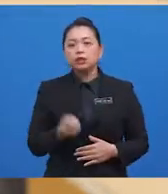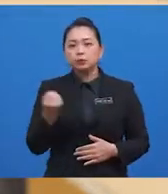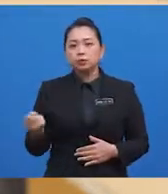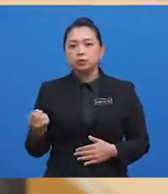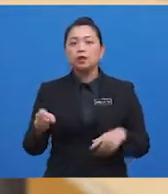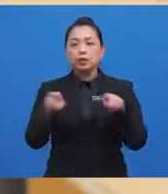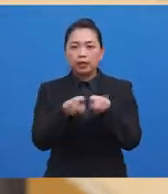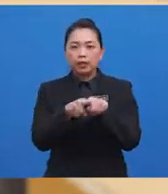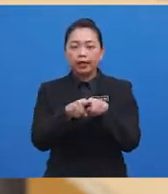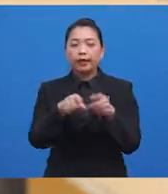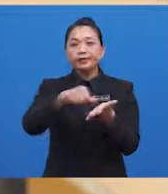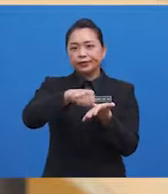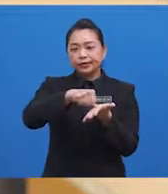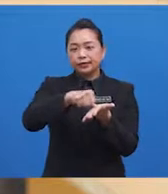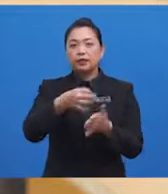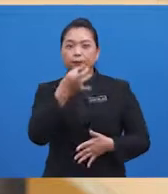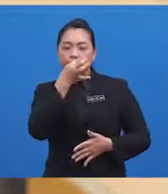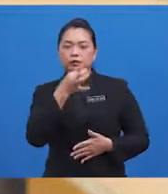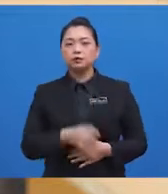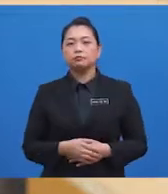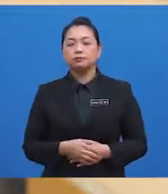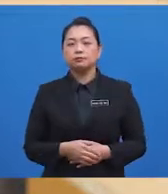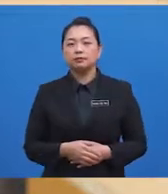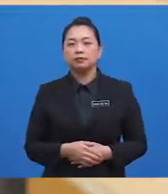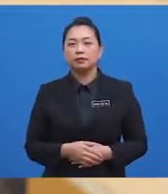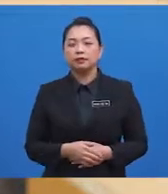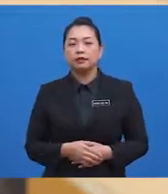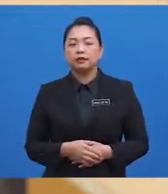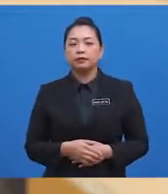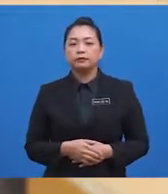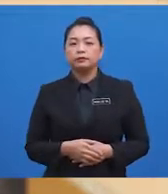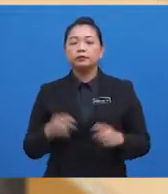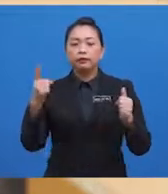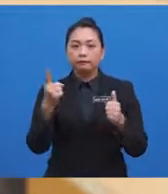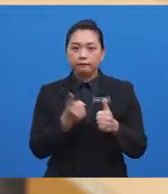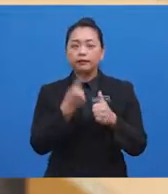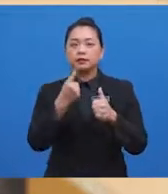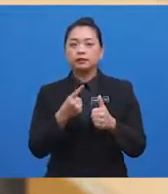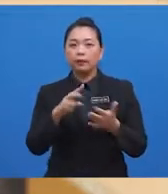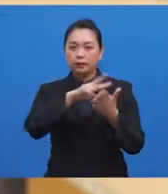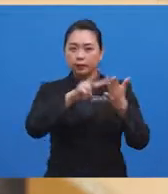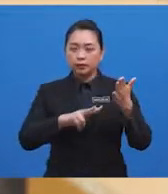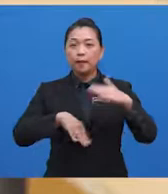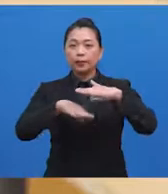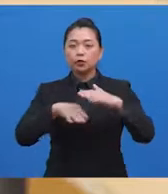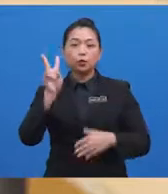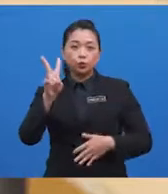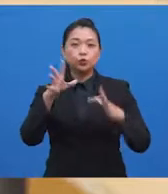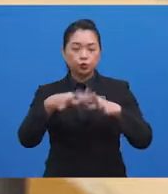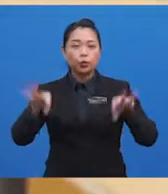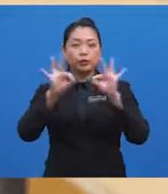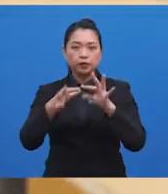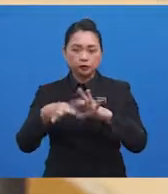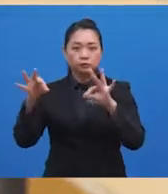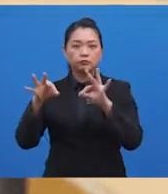drugs and fake prescription pills. Now, the first text we will be reading is based on the true story. You will